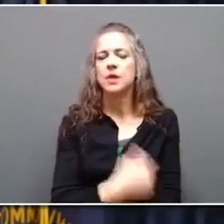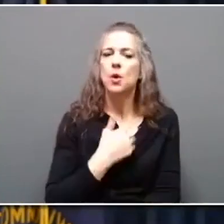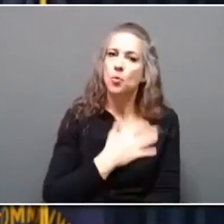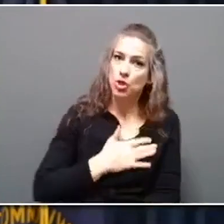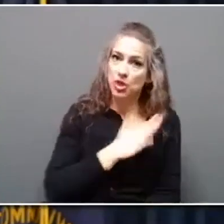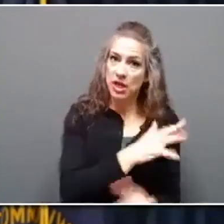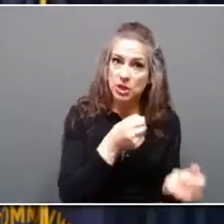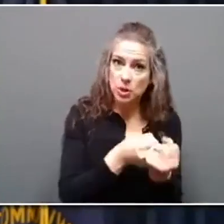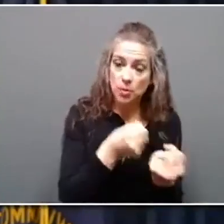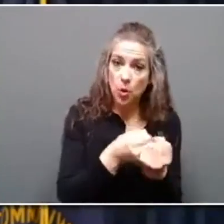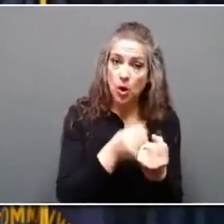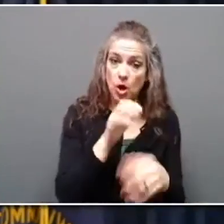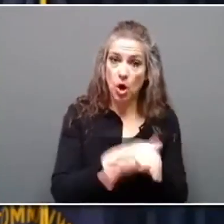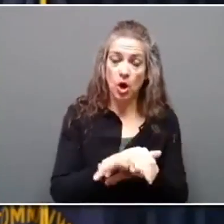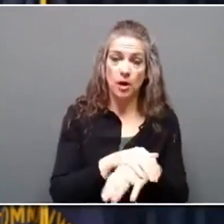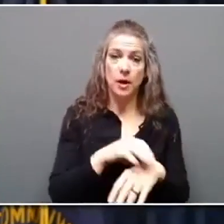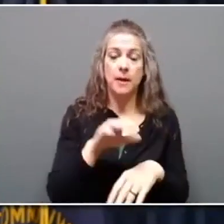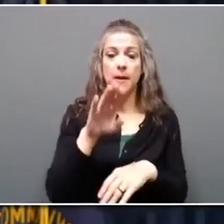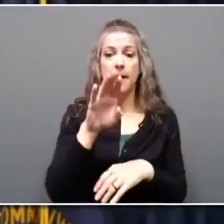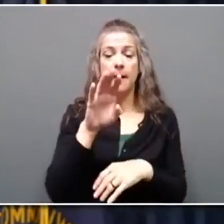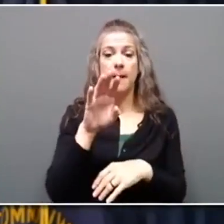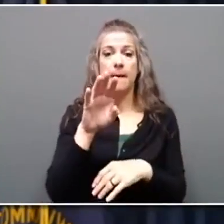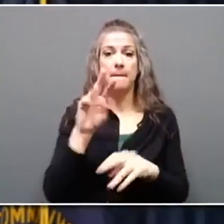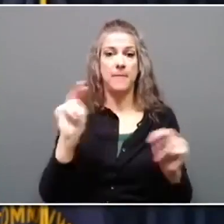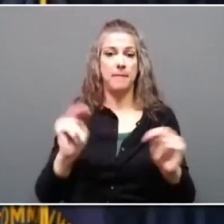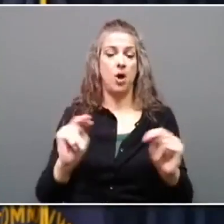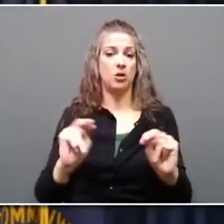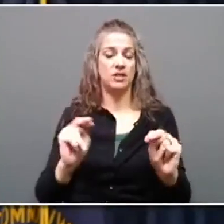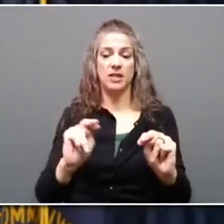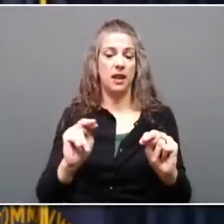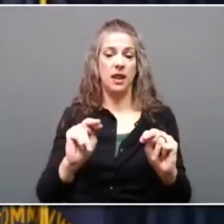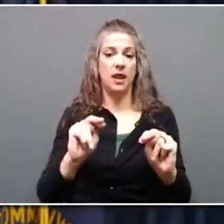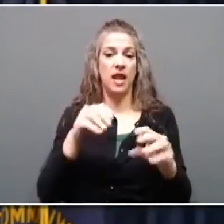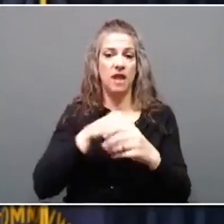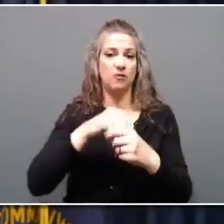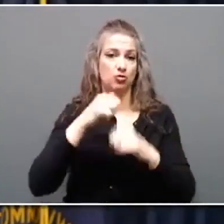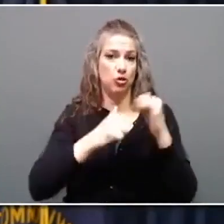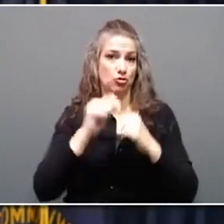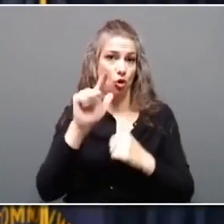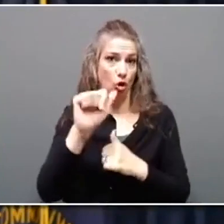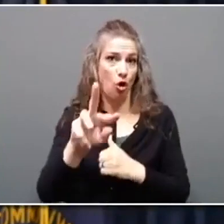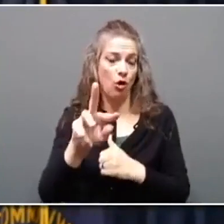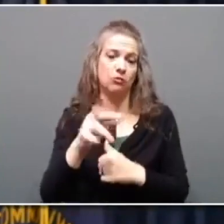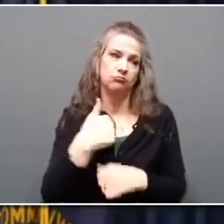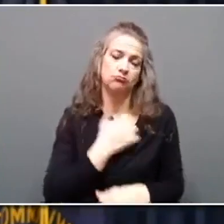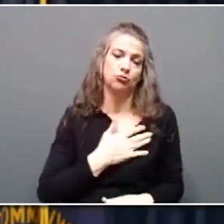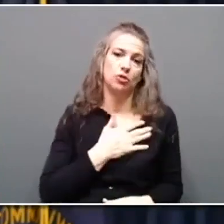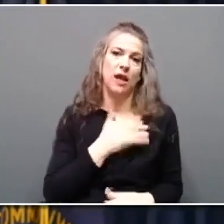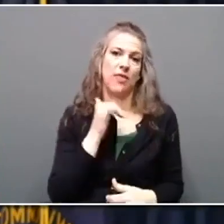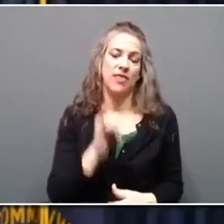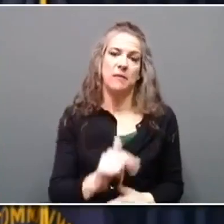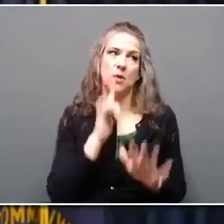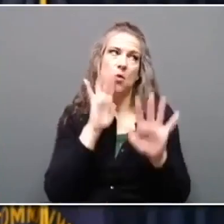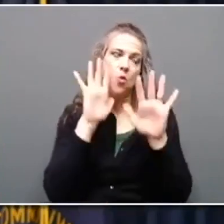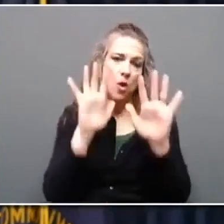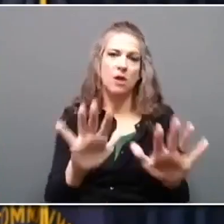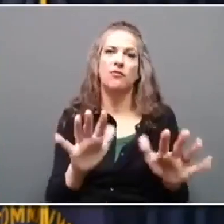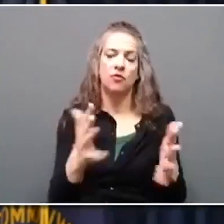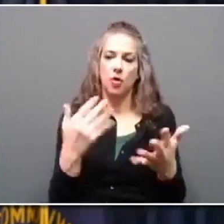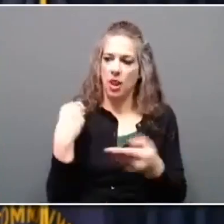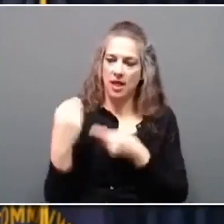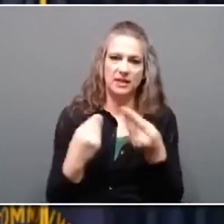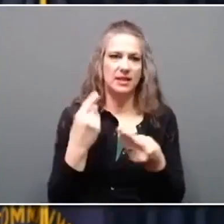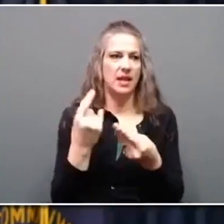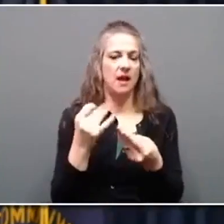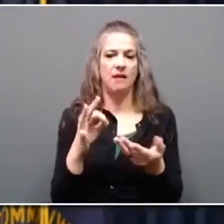on the bipartisan infrastructure law. And I think that that is going to be an incredible legacy moment of breaking through